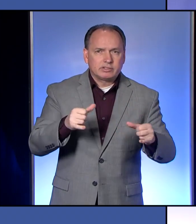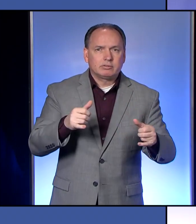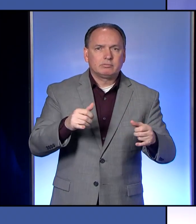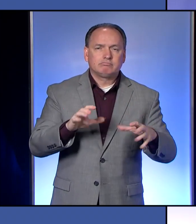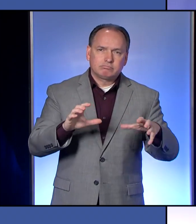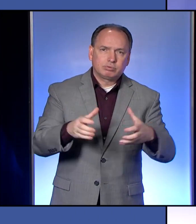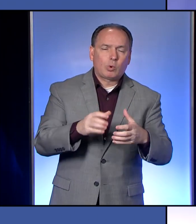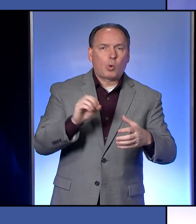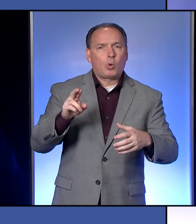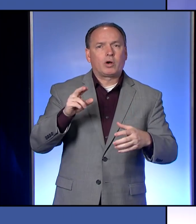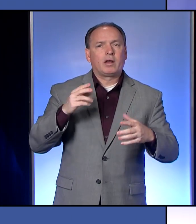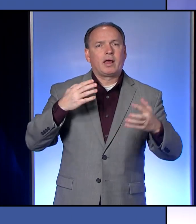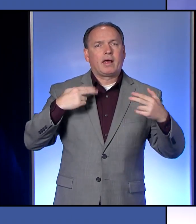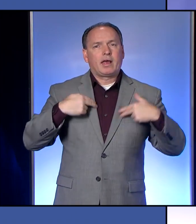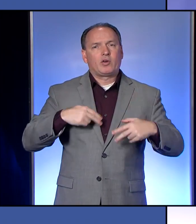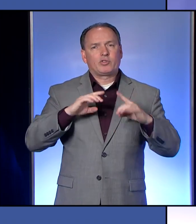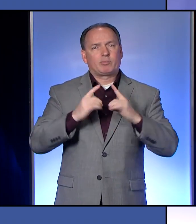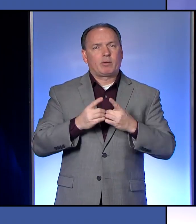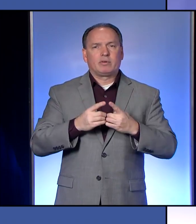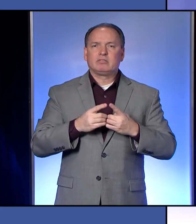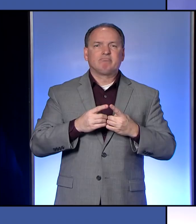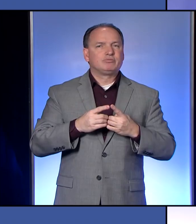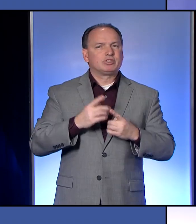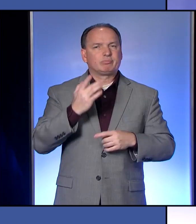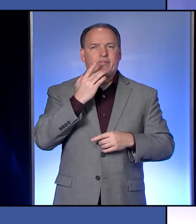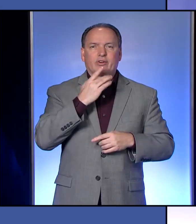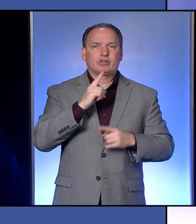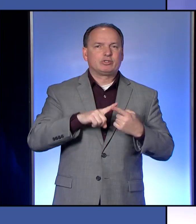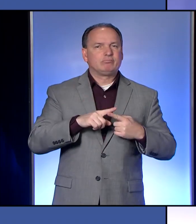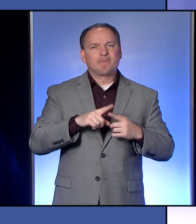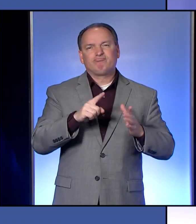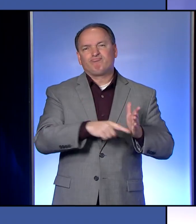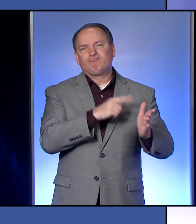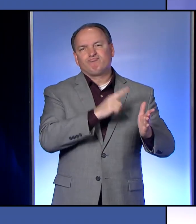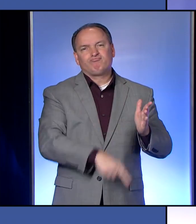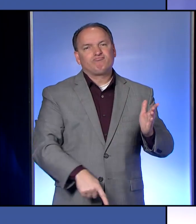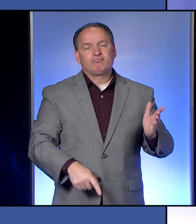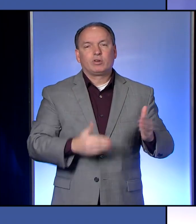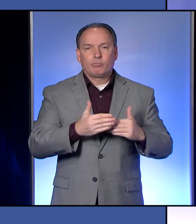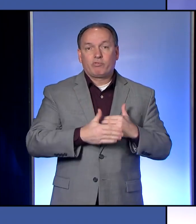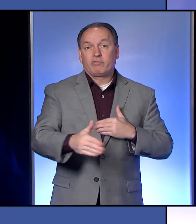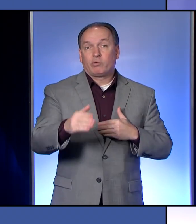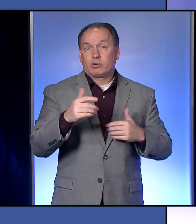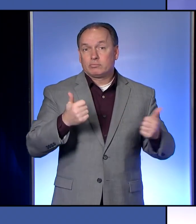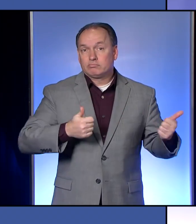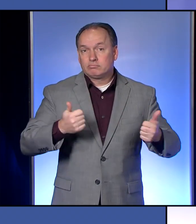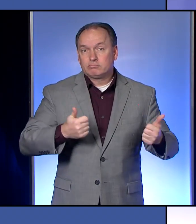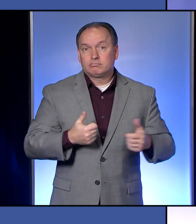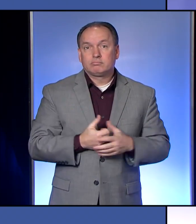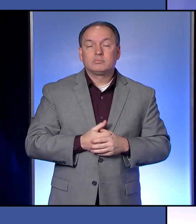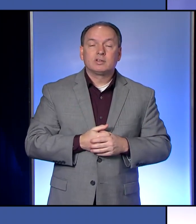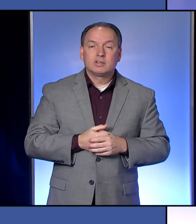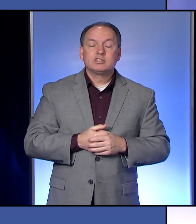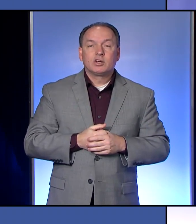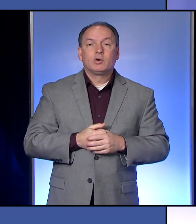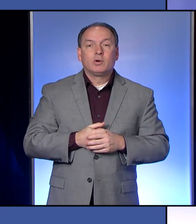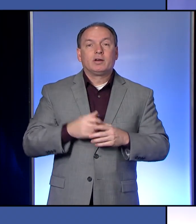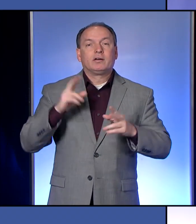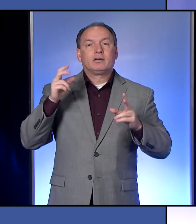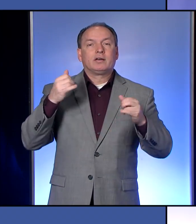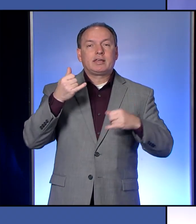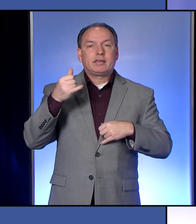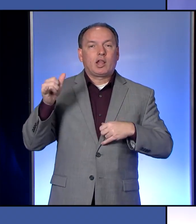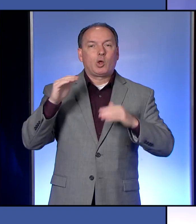just prefer to ax these type of events, uh, moving forward for the rest of the year? So in the yellow,